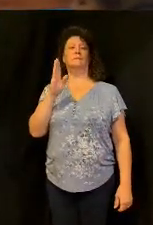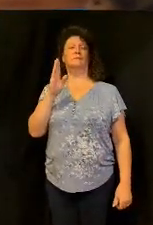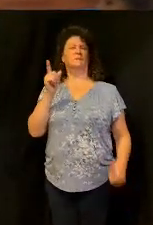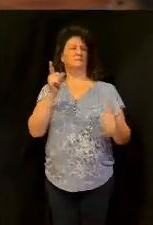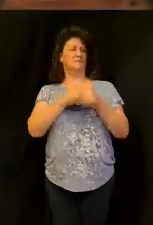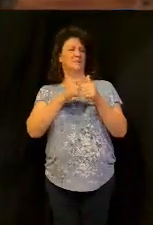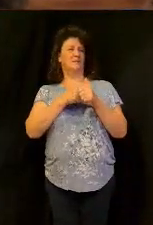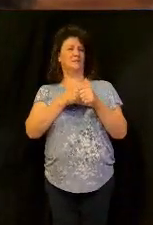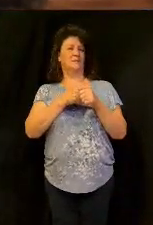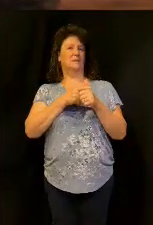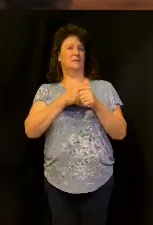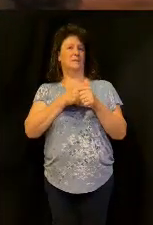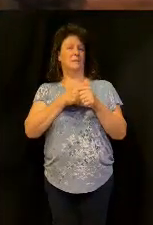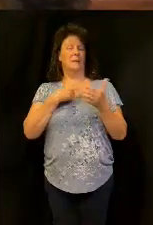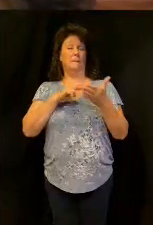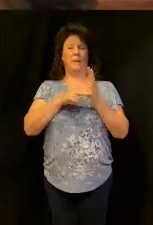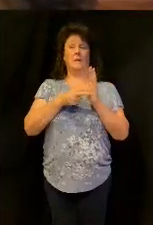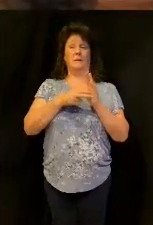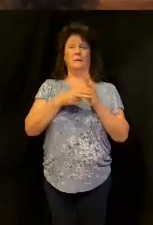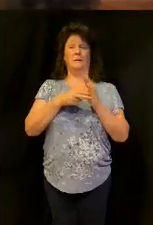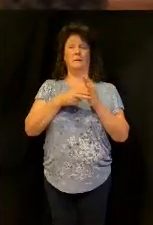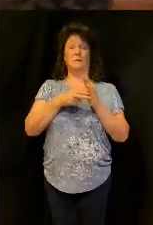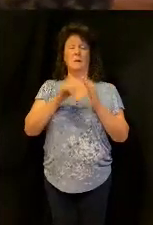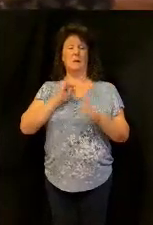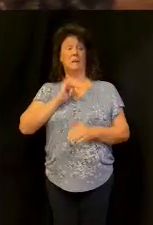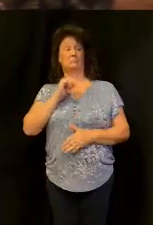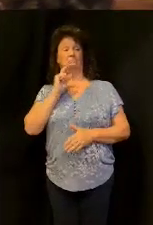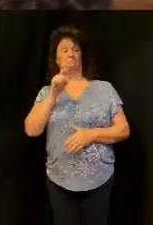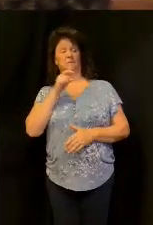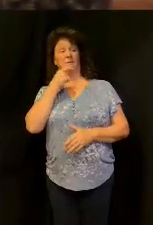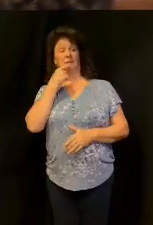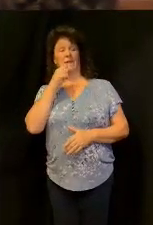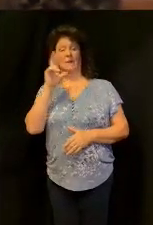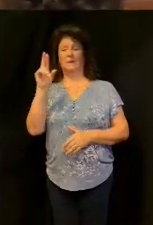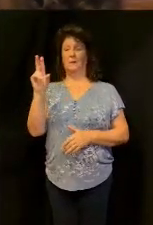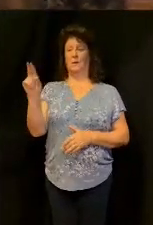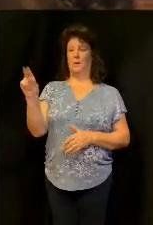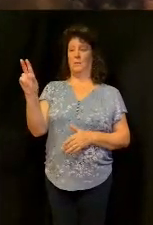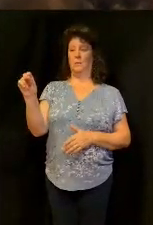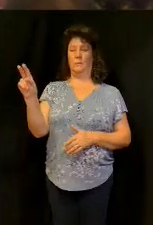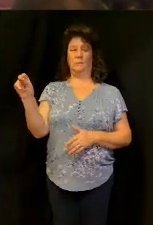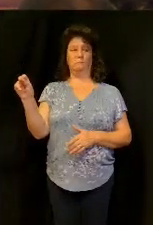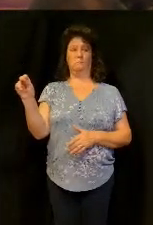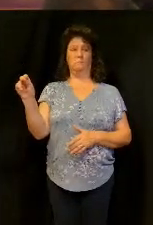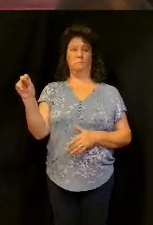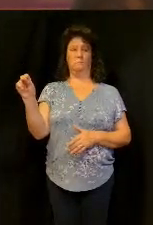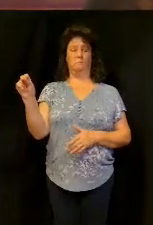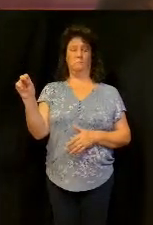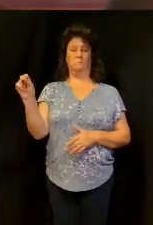but that may mean that I may have to say no to something else are you willing to do that